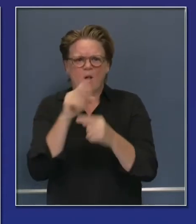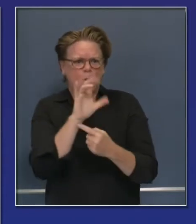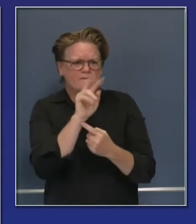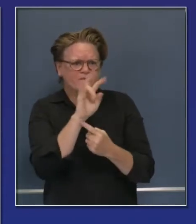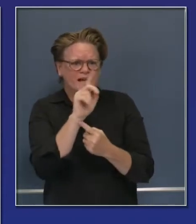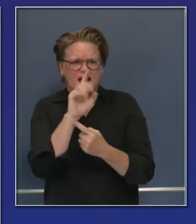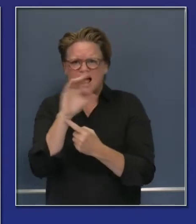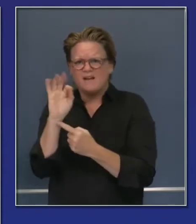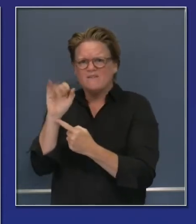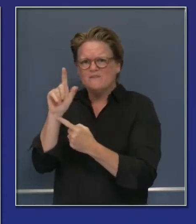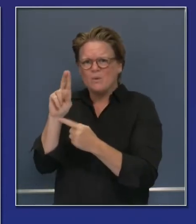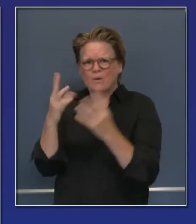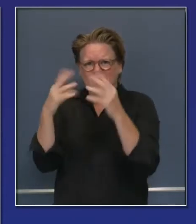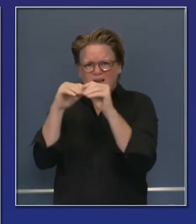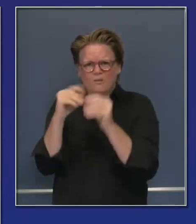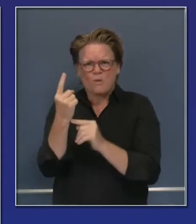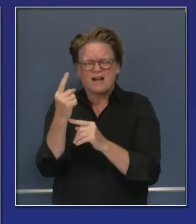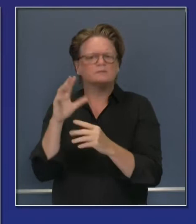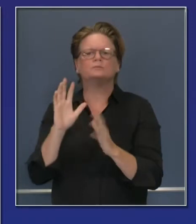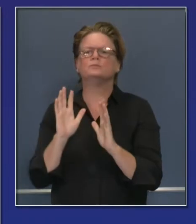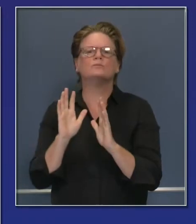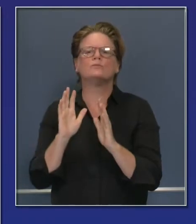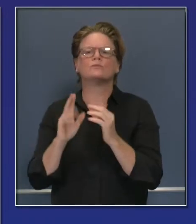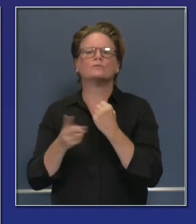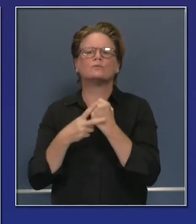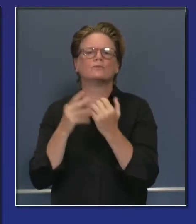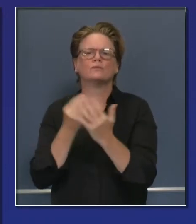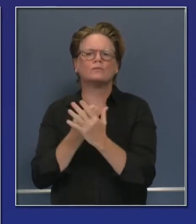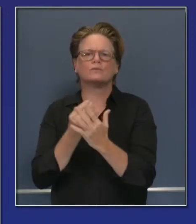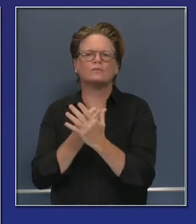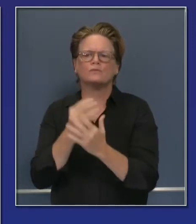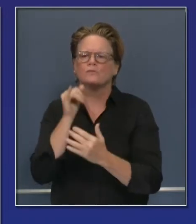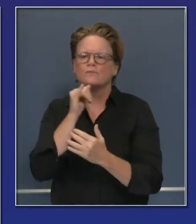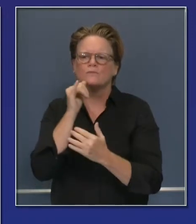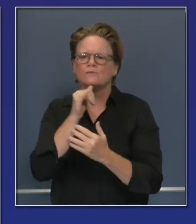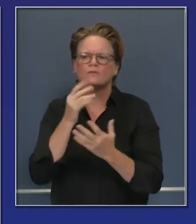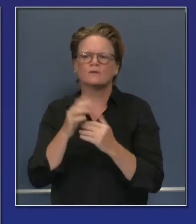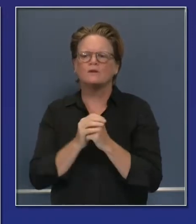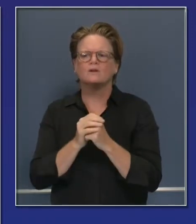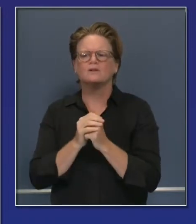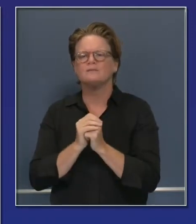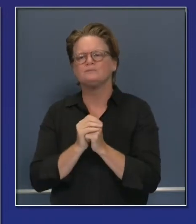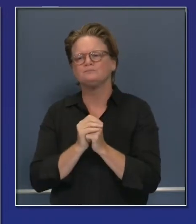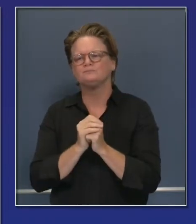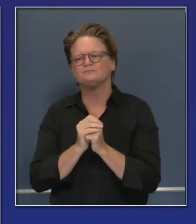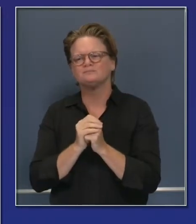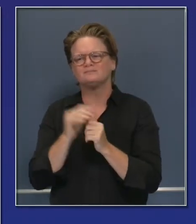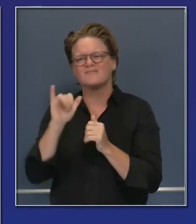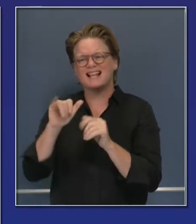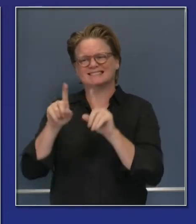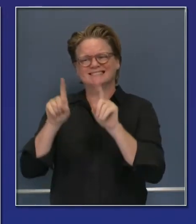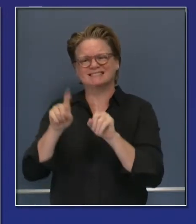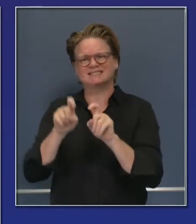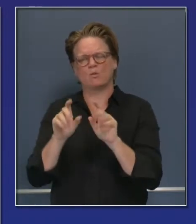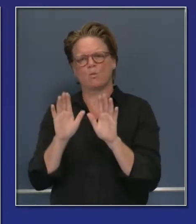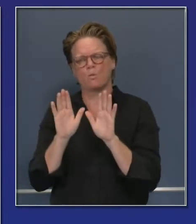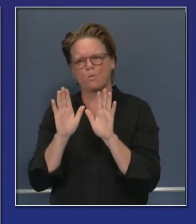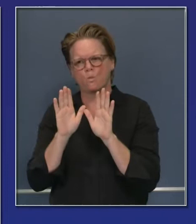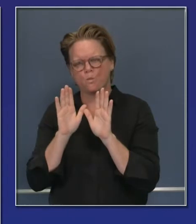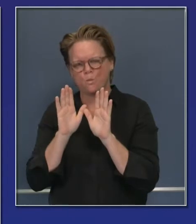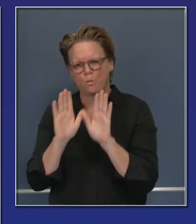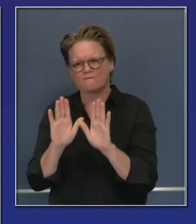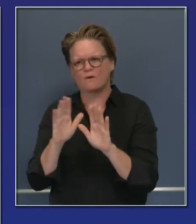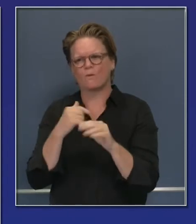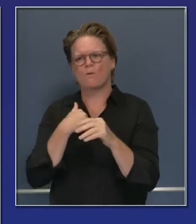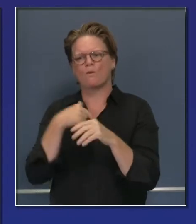difference. But being able to have a test that at no additional cost will be able to tell us whether someone has COVID, the flu, or both, is going to be very important